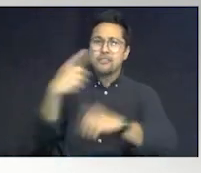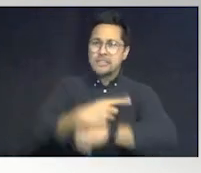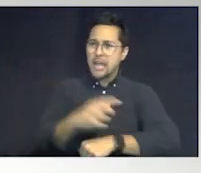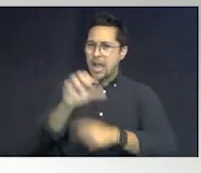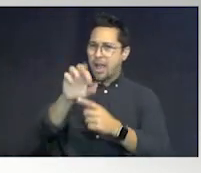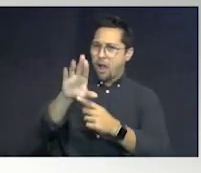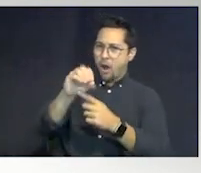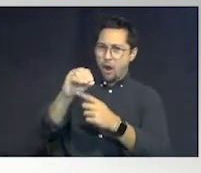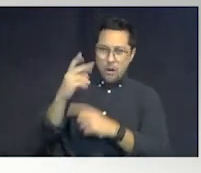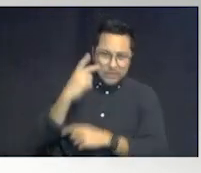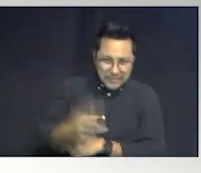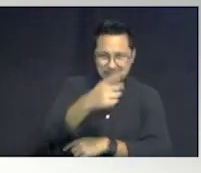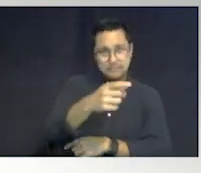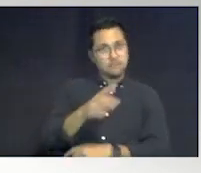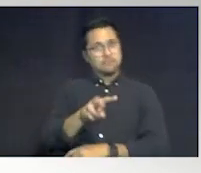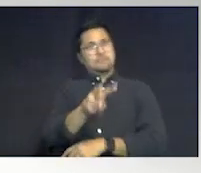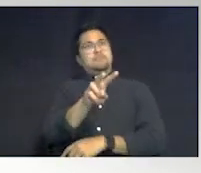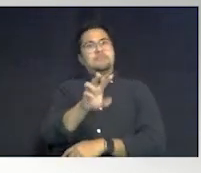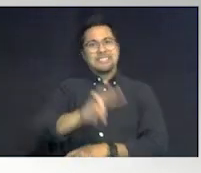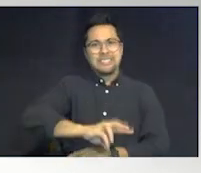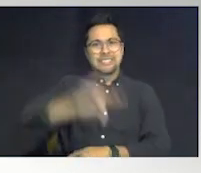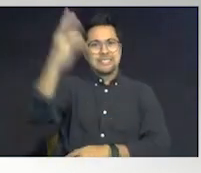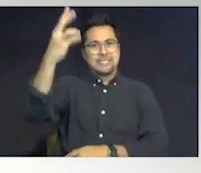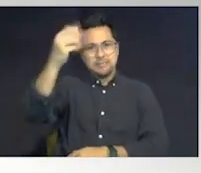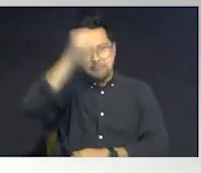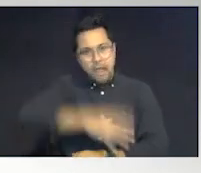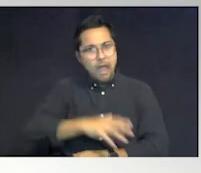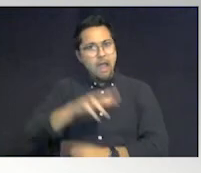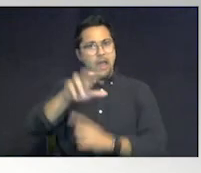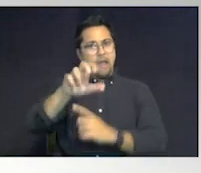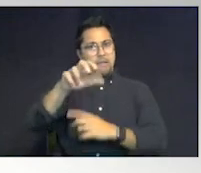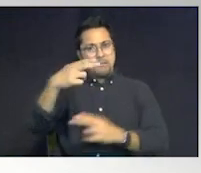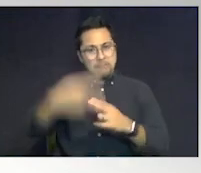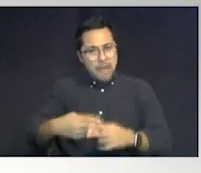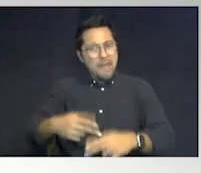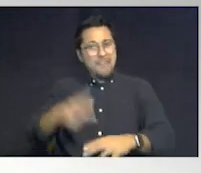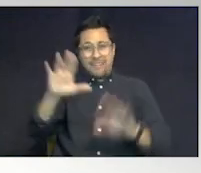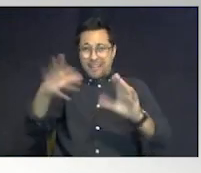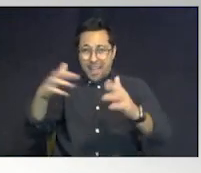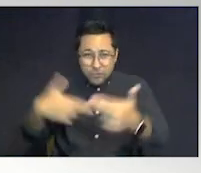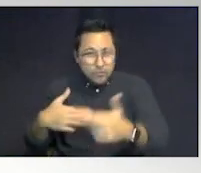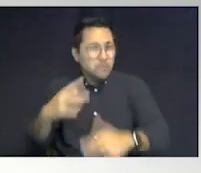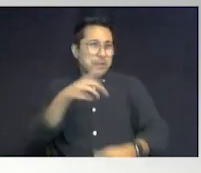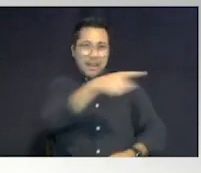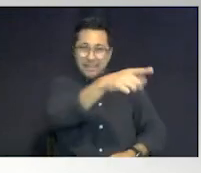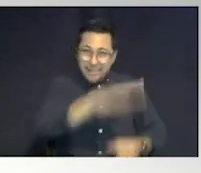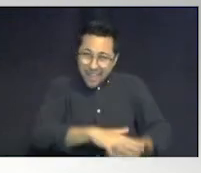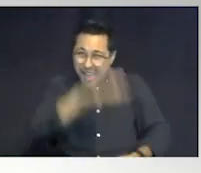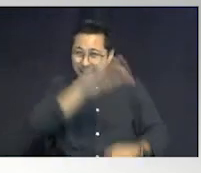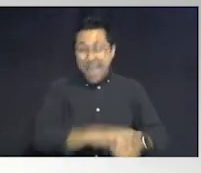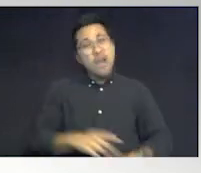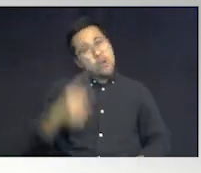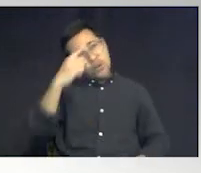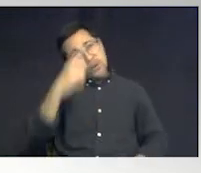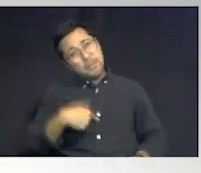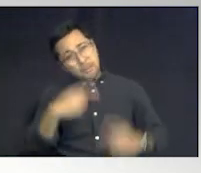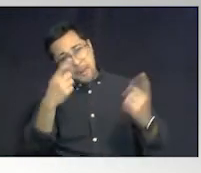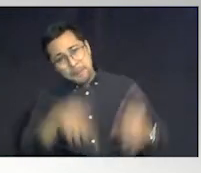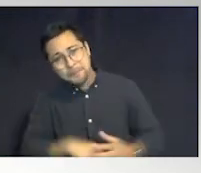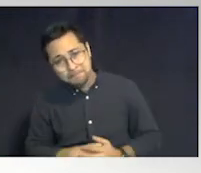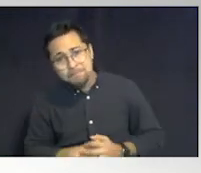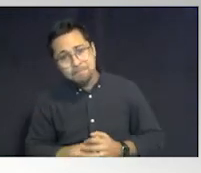SRO sees Drew a 6'6", 300-pound guy in a classroom that's having a meltdown. Where do you think that's going?